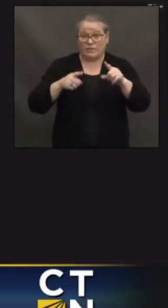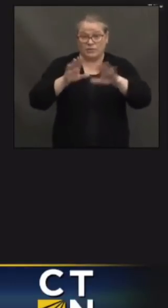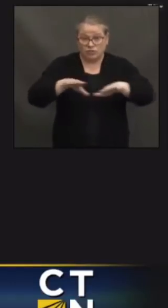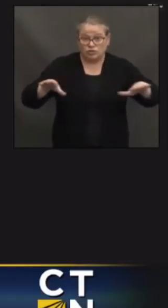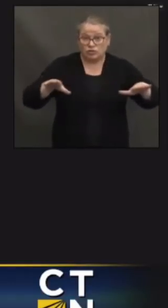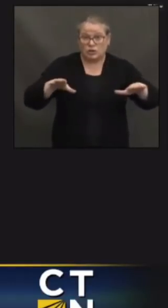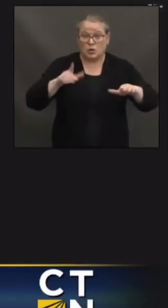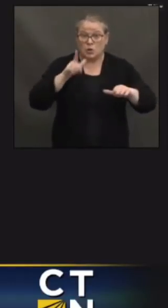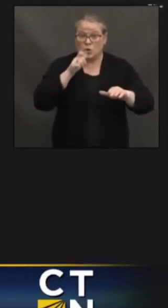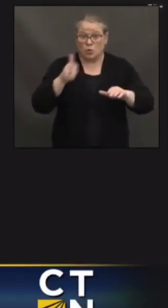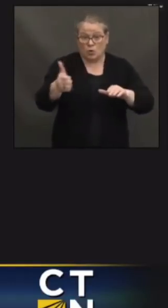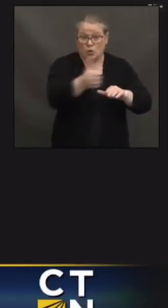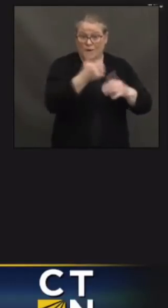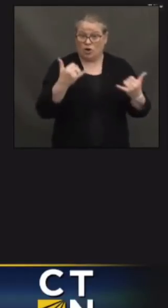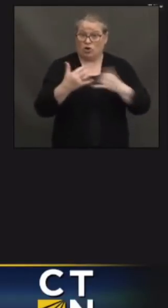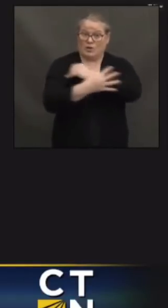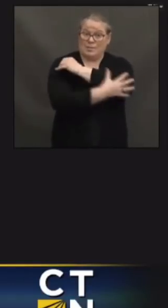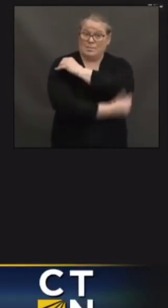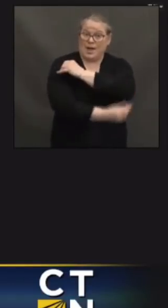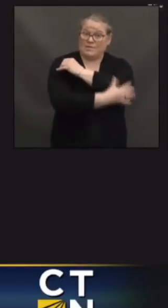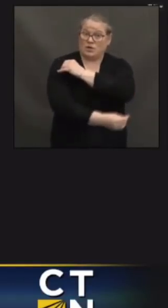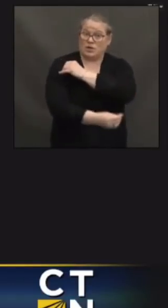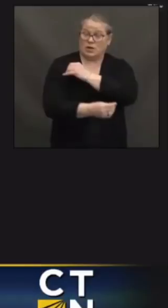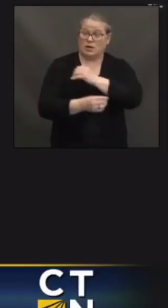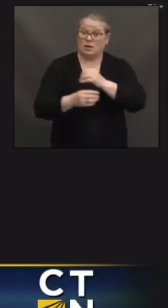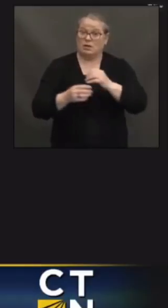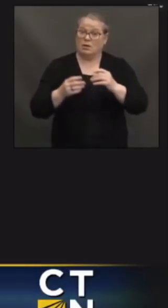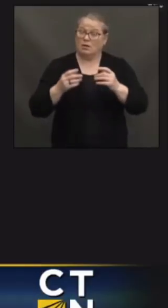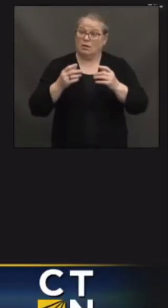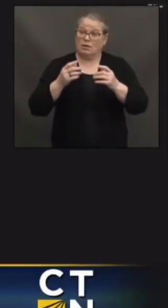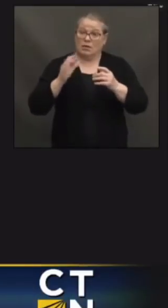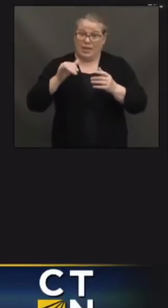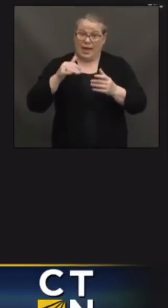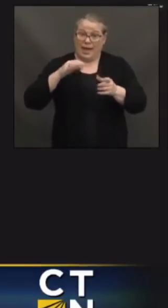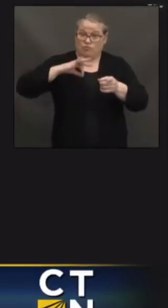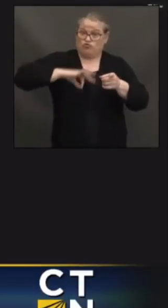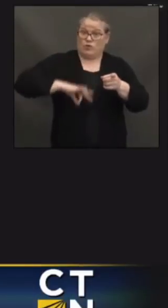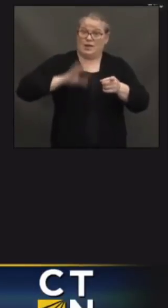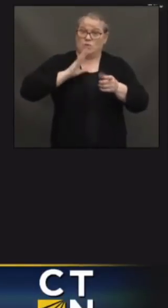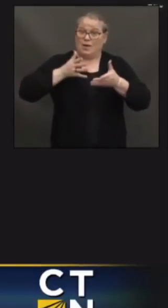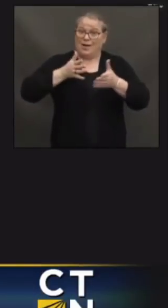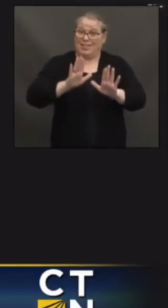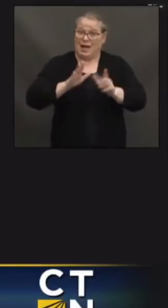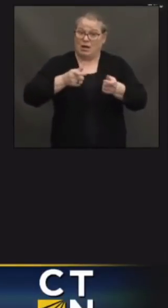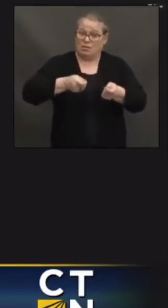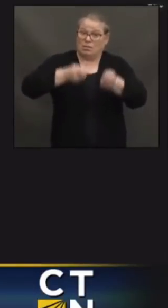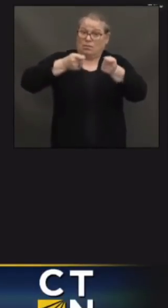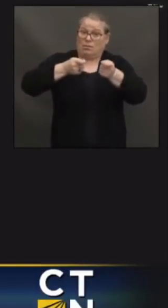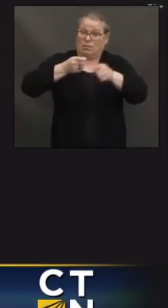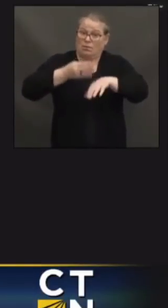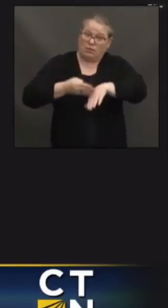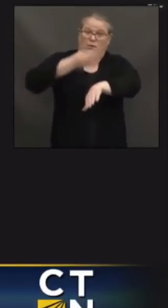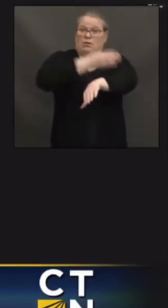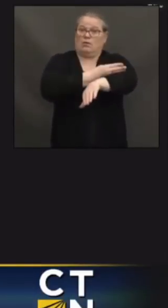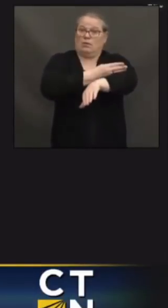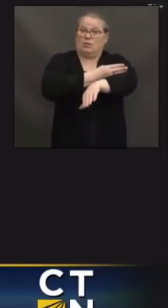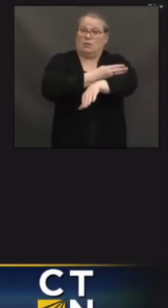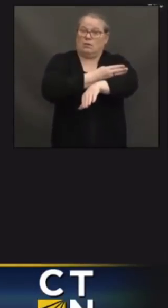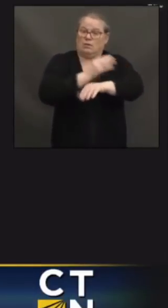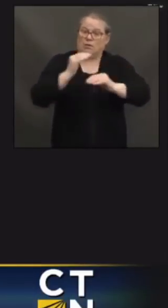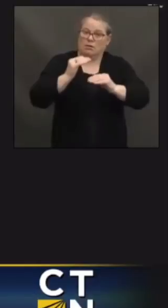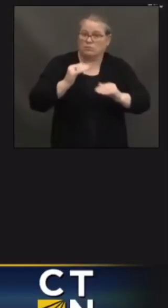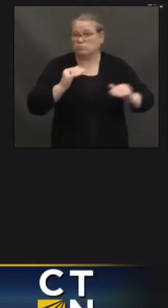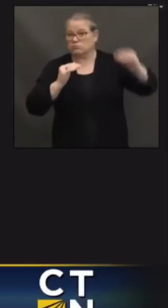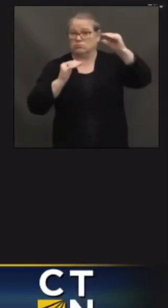poverty. I think you're going to see that in their educational achievements. You're going to see that when it